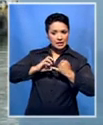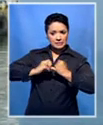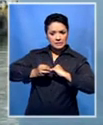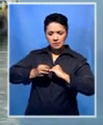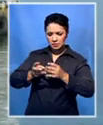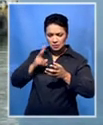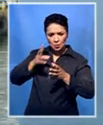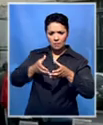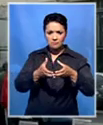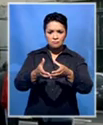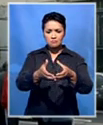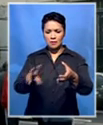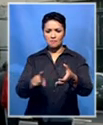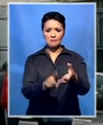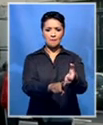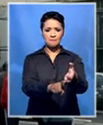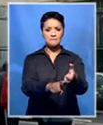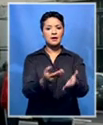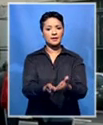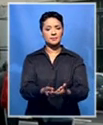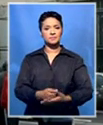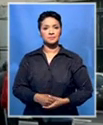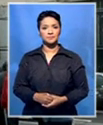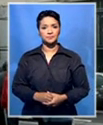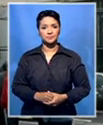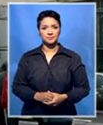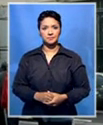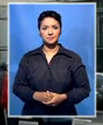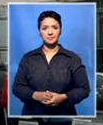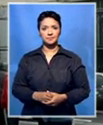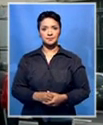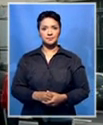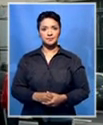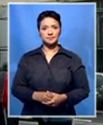towed towards the table by harbour. Vanessa Puna, SCBC News, Cape Town. in ouriones anymore. Mama